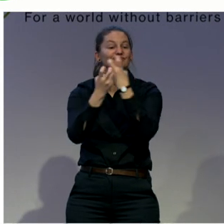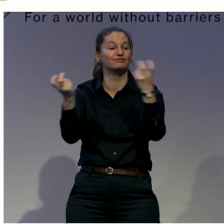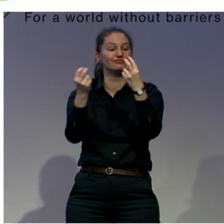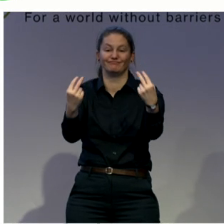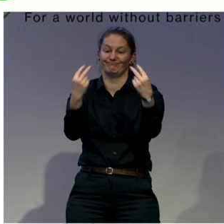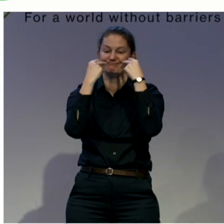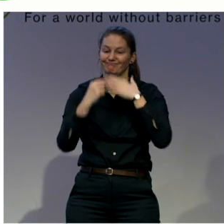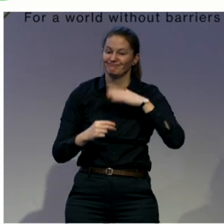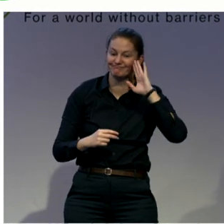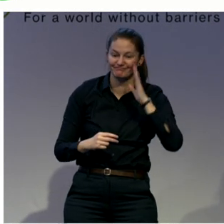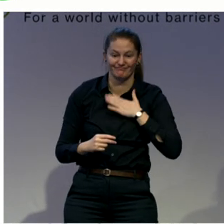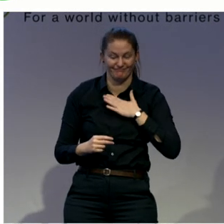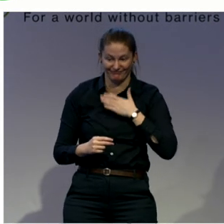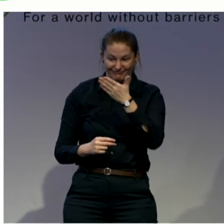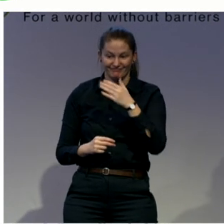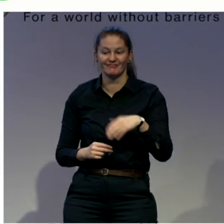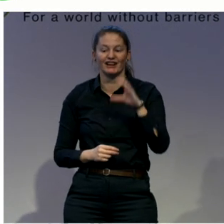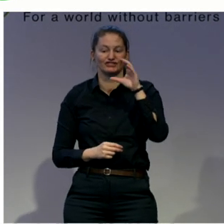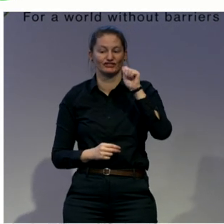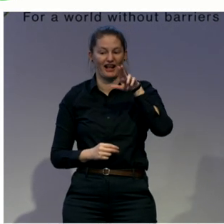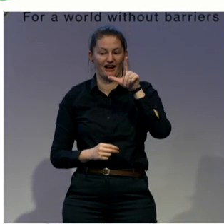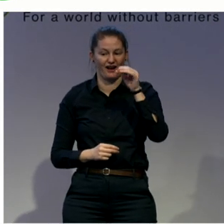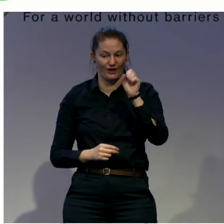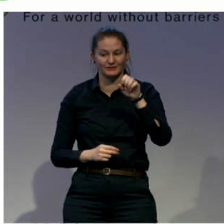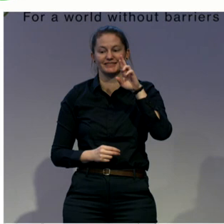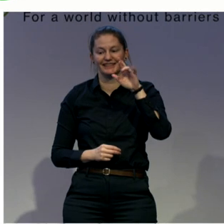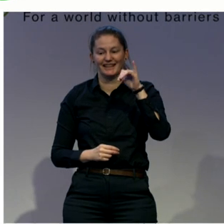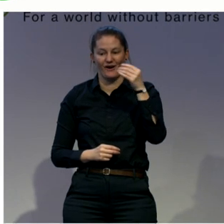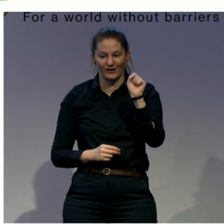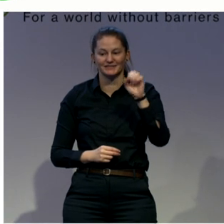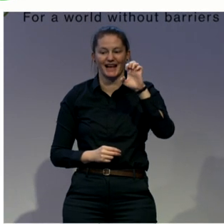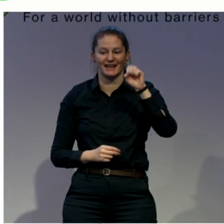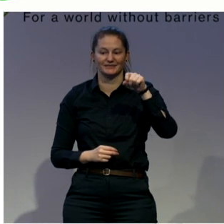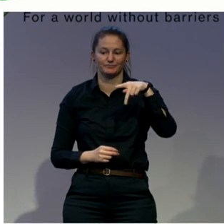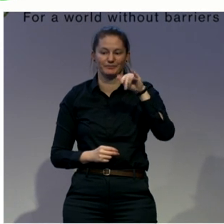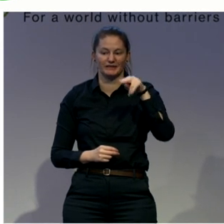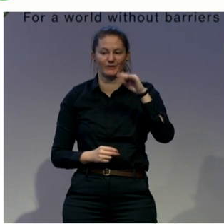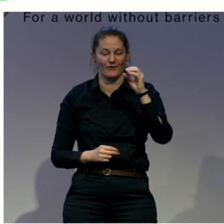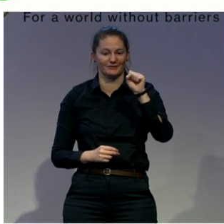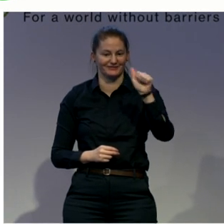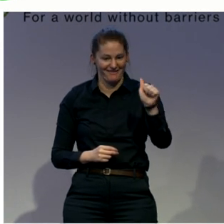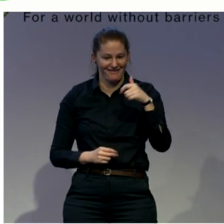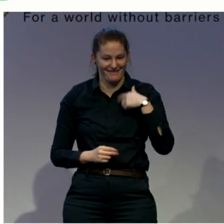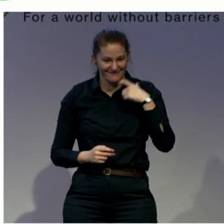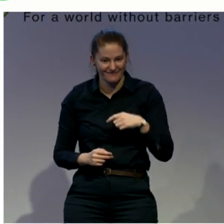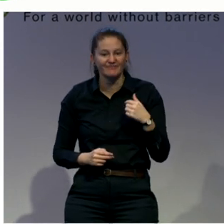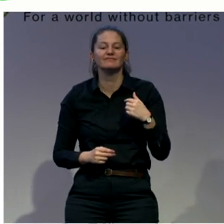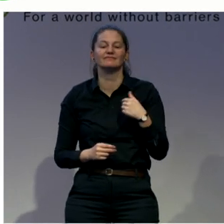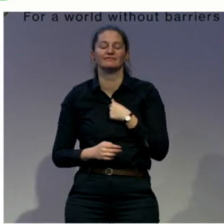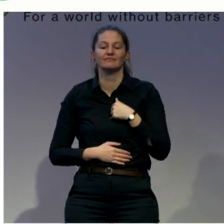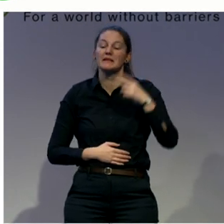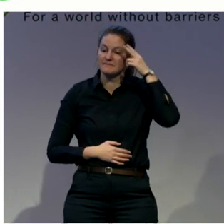Mexico. And I've been engaged in criminal reform in Mexico